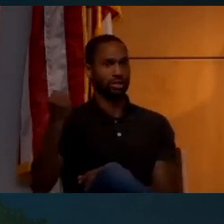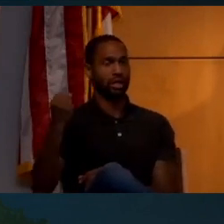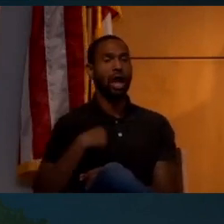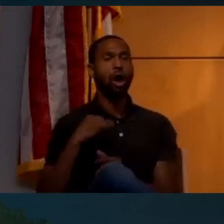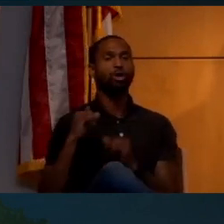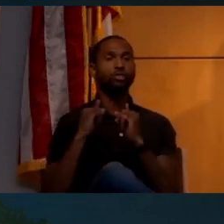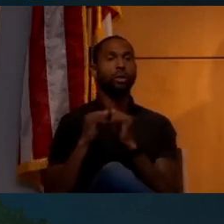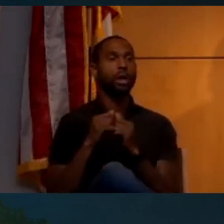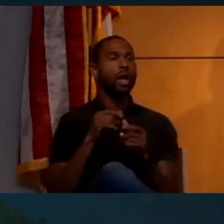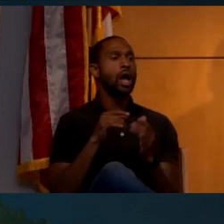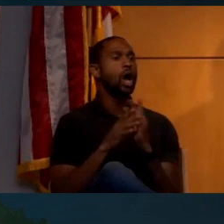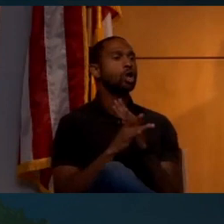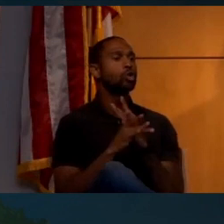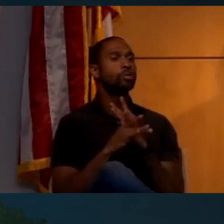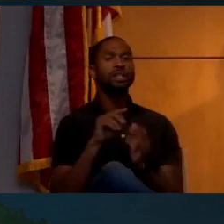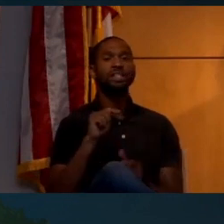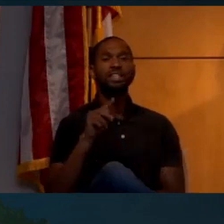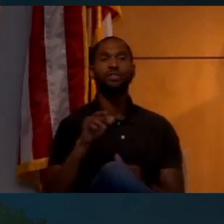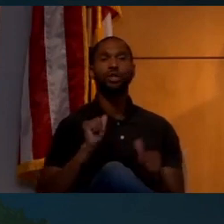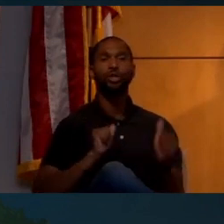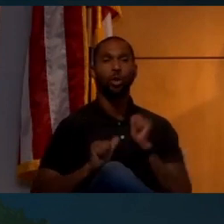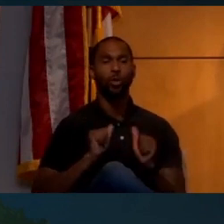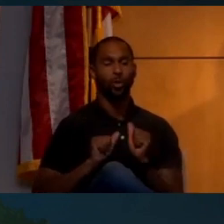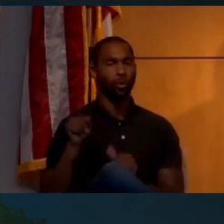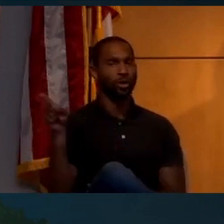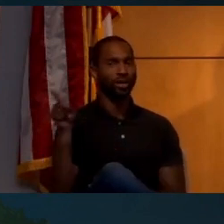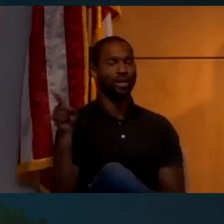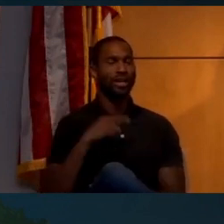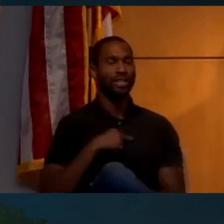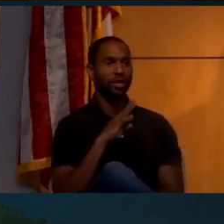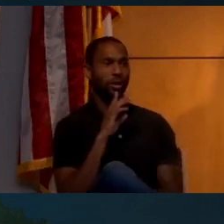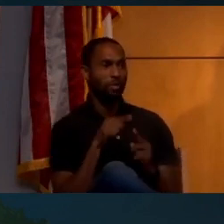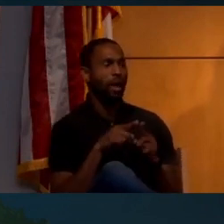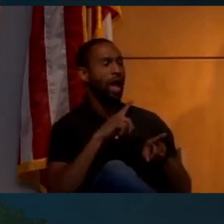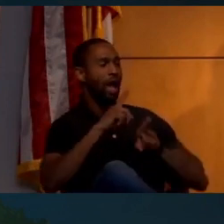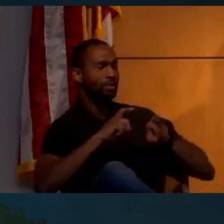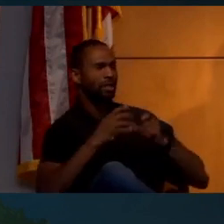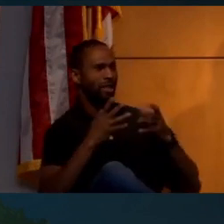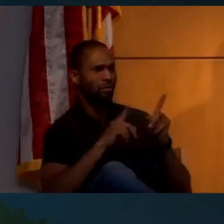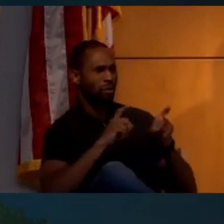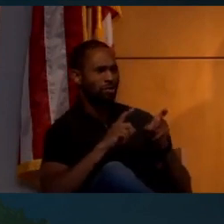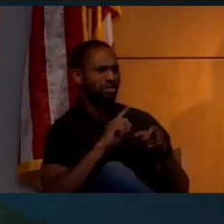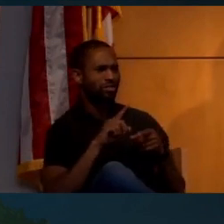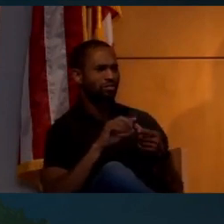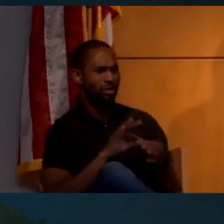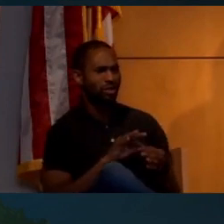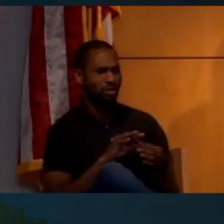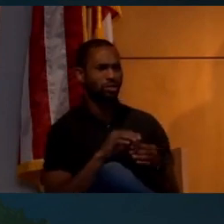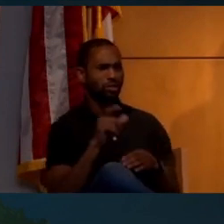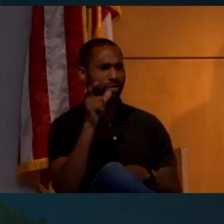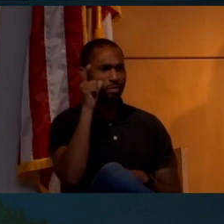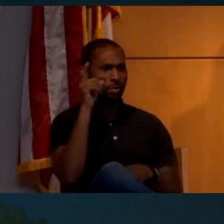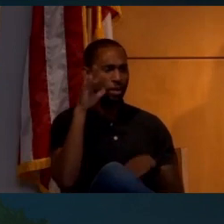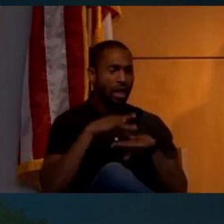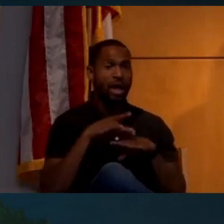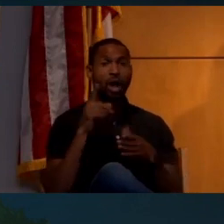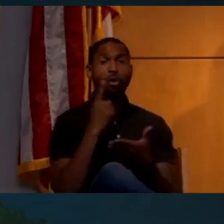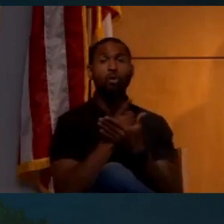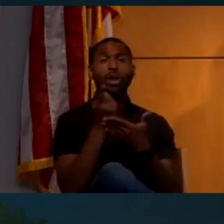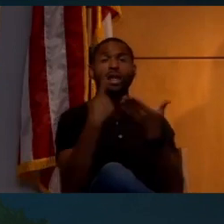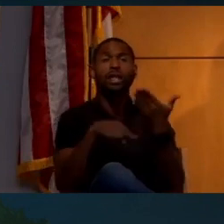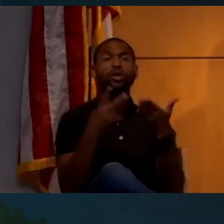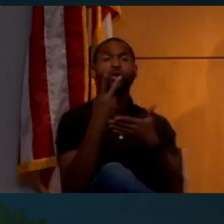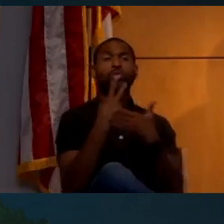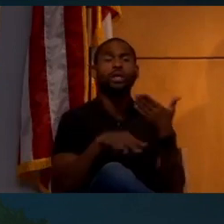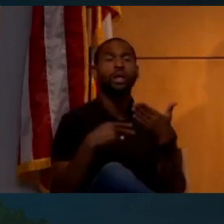interviewed by a German TV show. So then they were talking to me and asking me a bunch of questions. And about a week later or two weeks